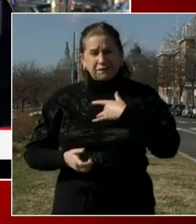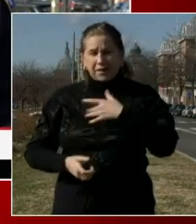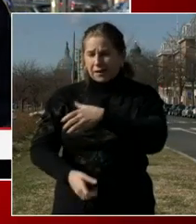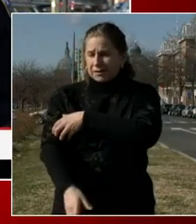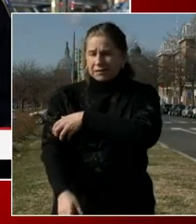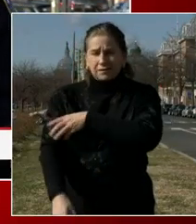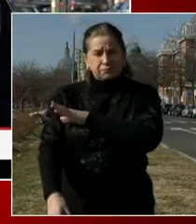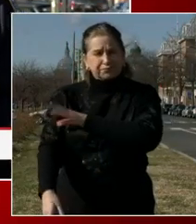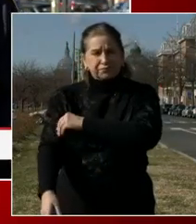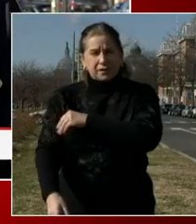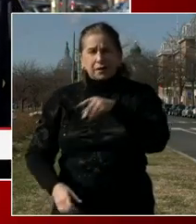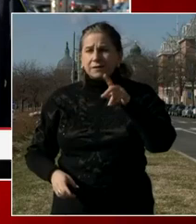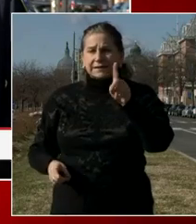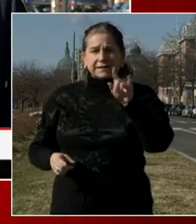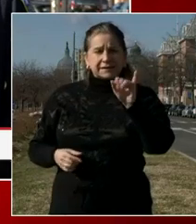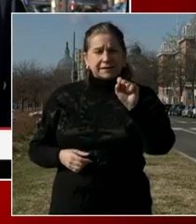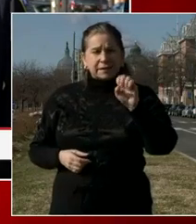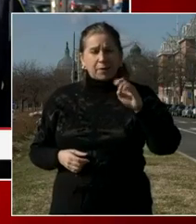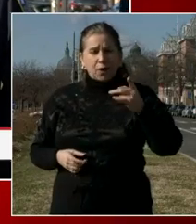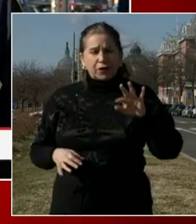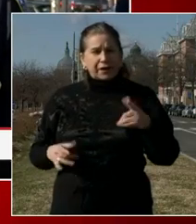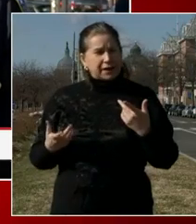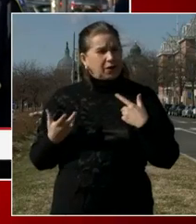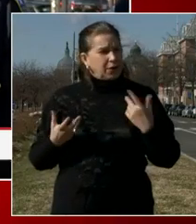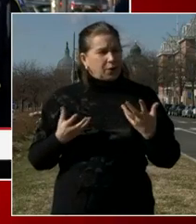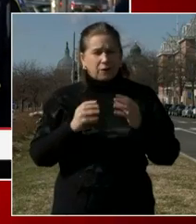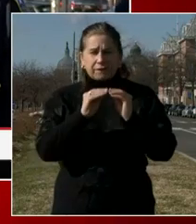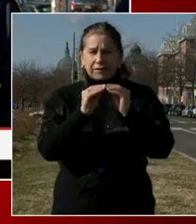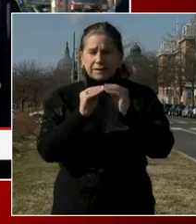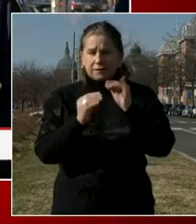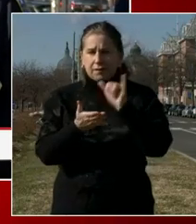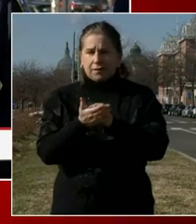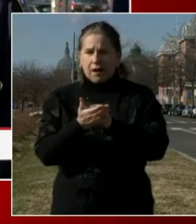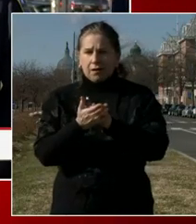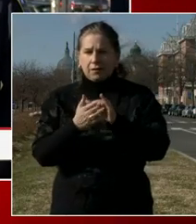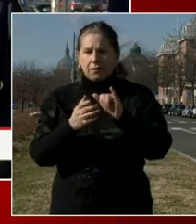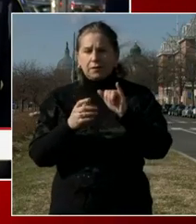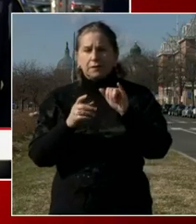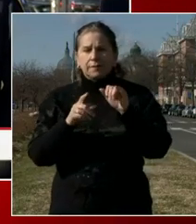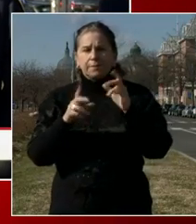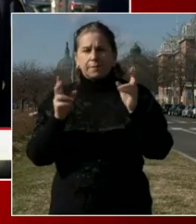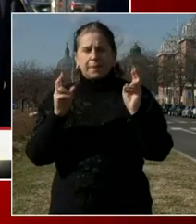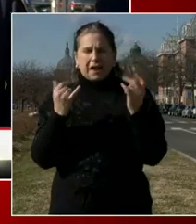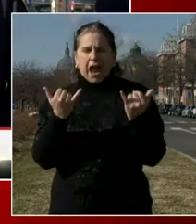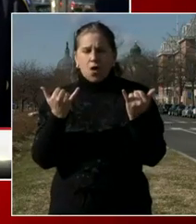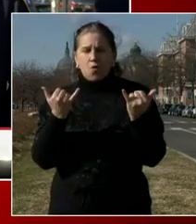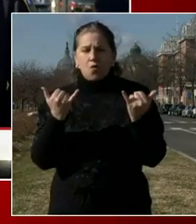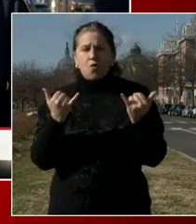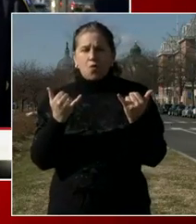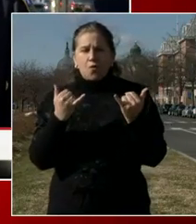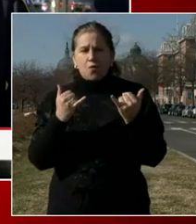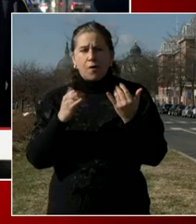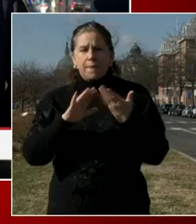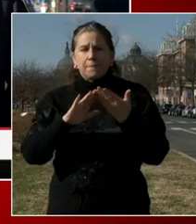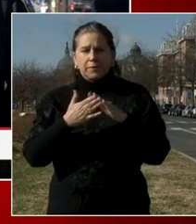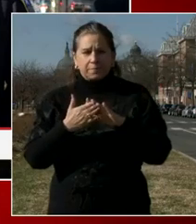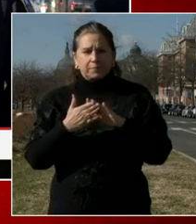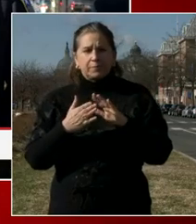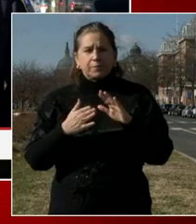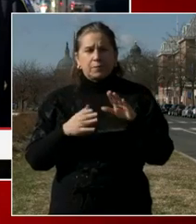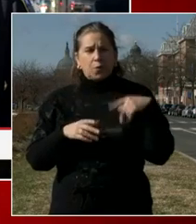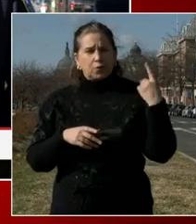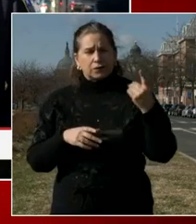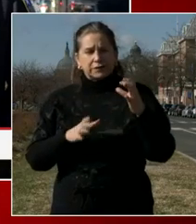to be fixed and why it needs to be fixed now. And they get that the only way to ensure that Washingtonians have full